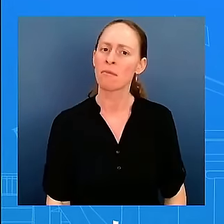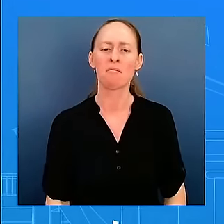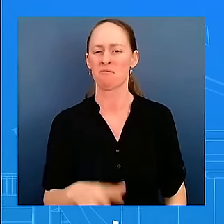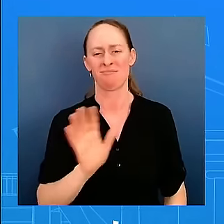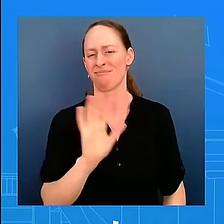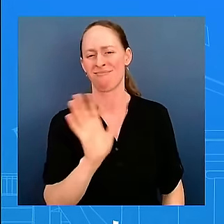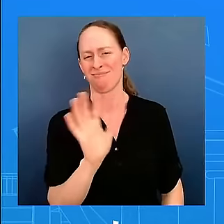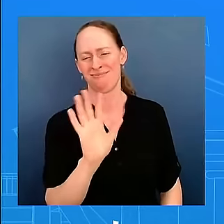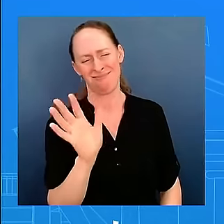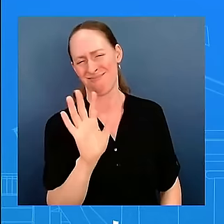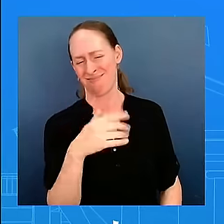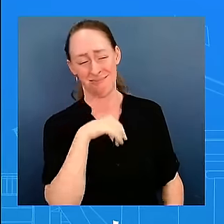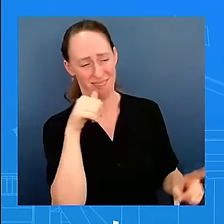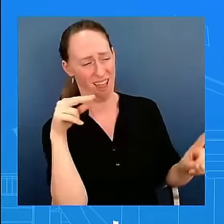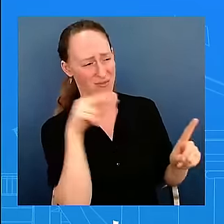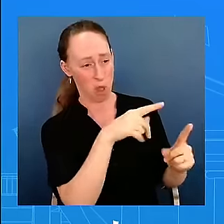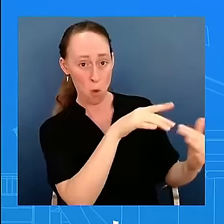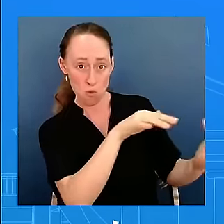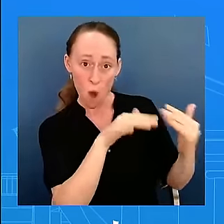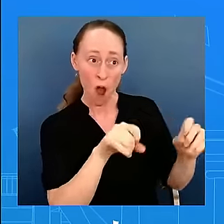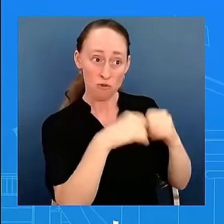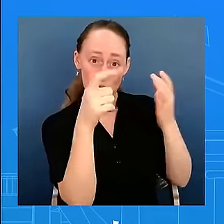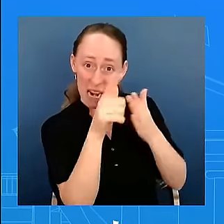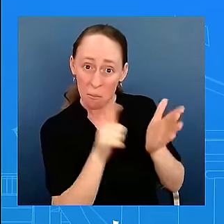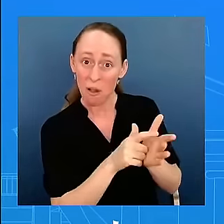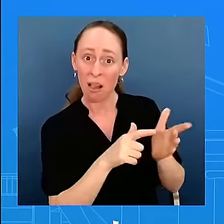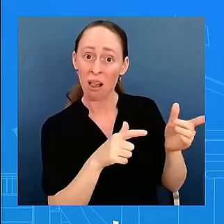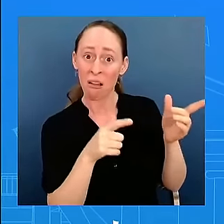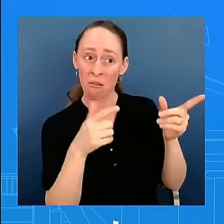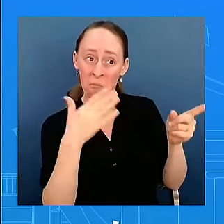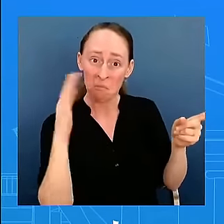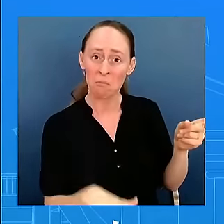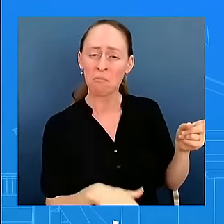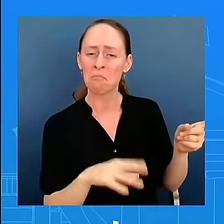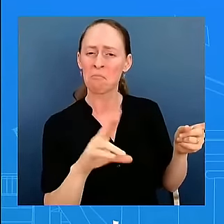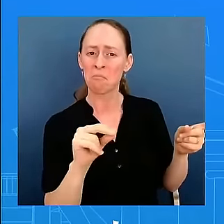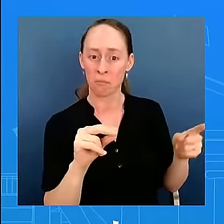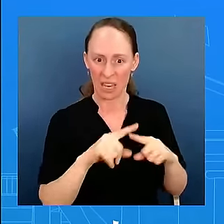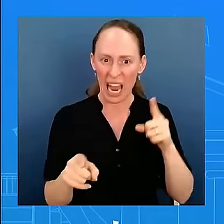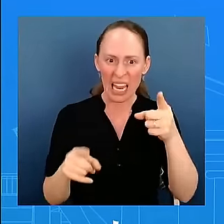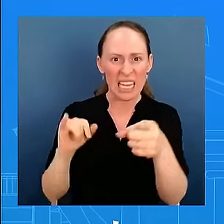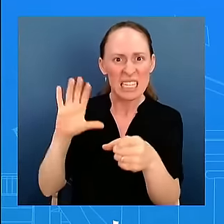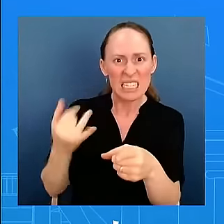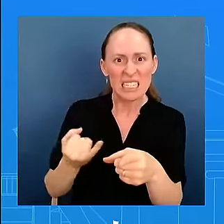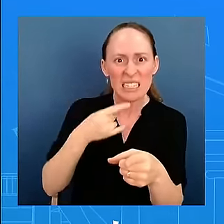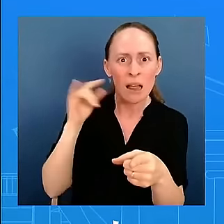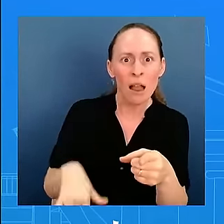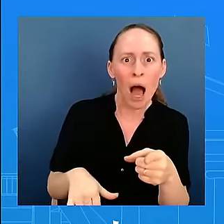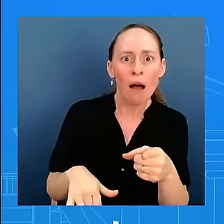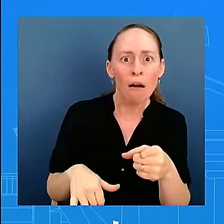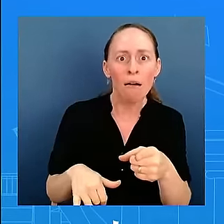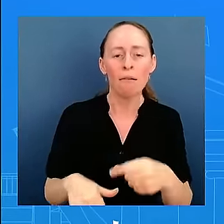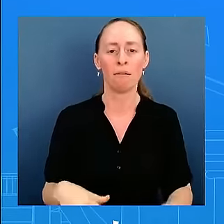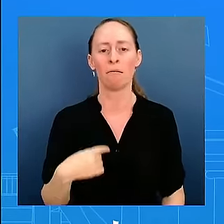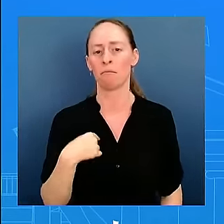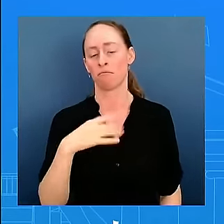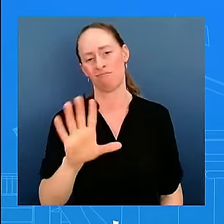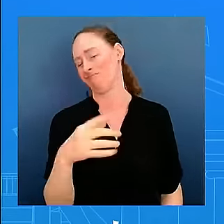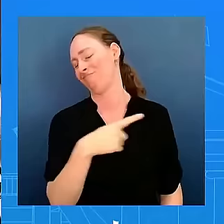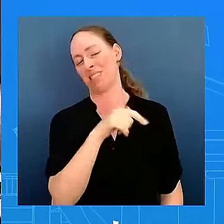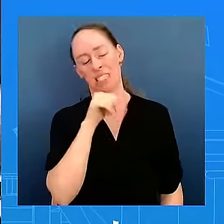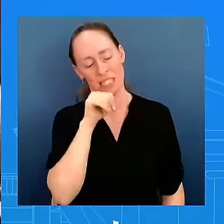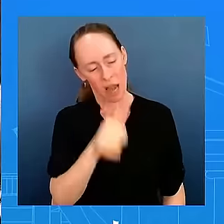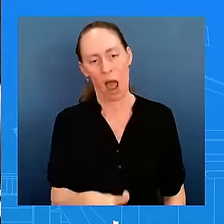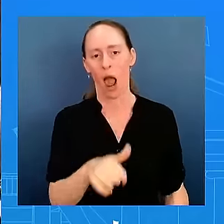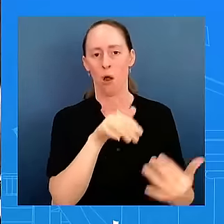finding to be relevant or appropriate in this case. We don't find him to a war criminal. He's an ally and a partner and a friend. Well,